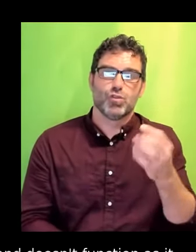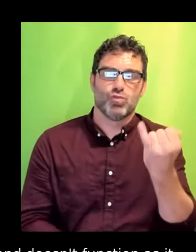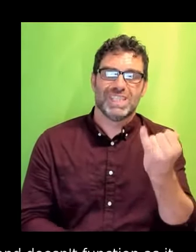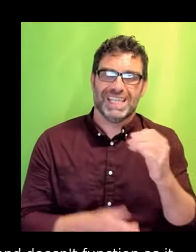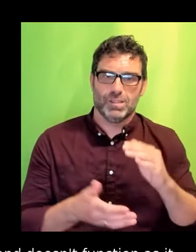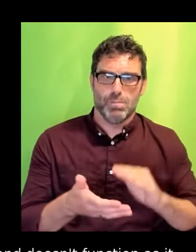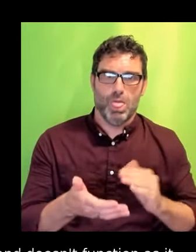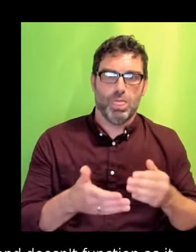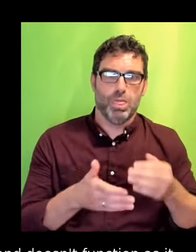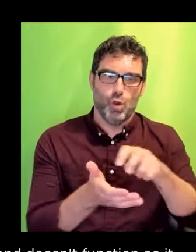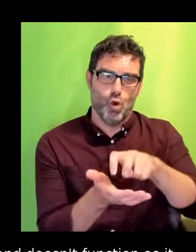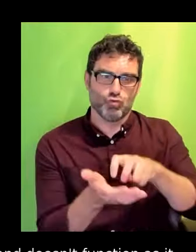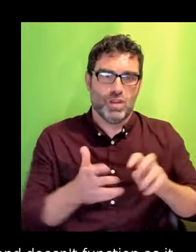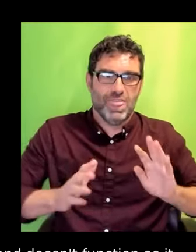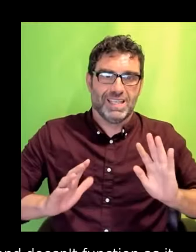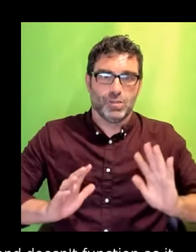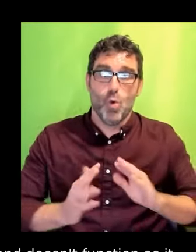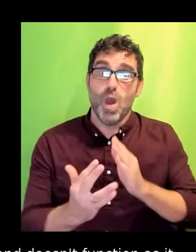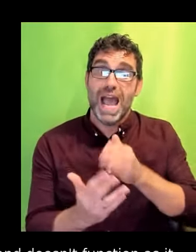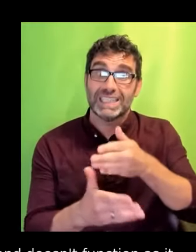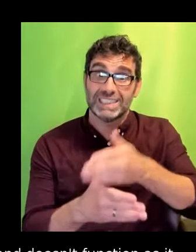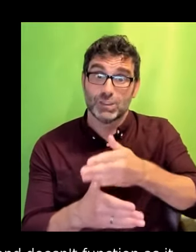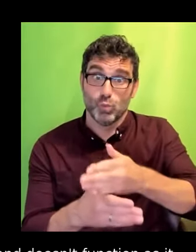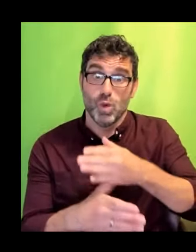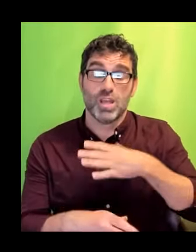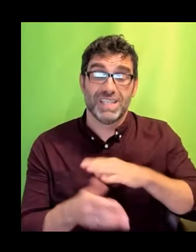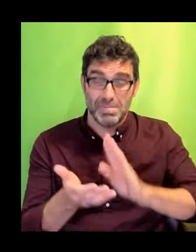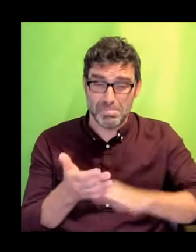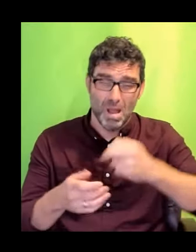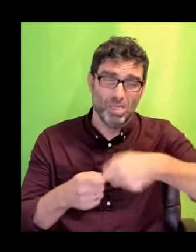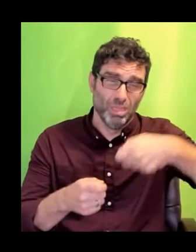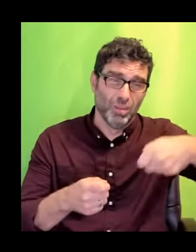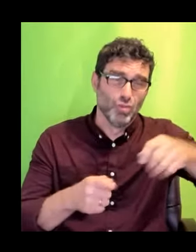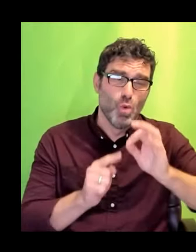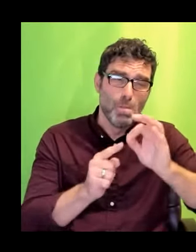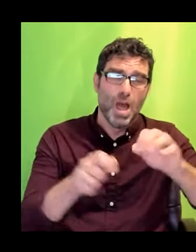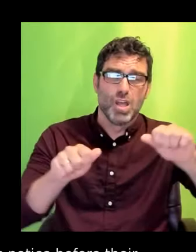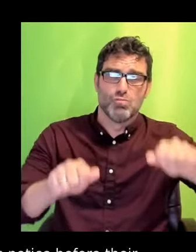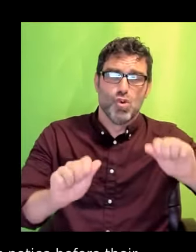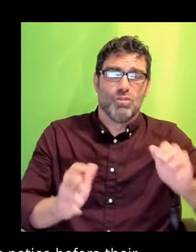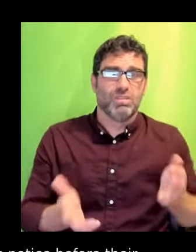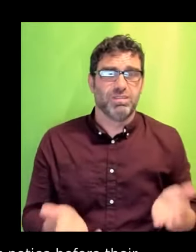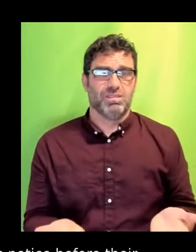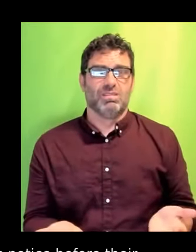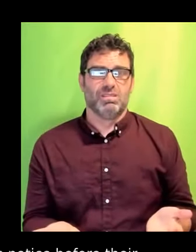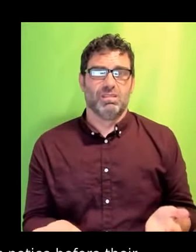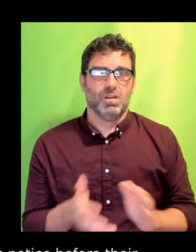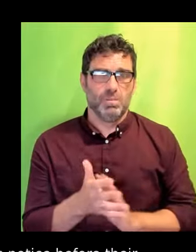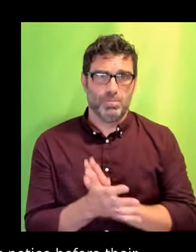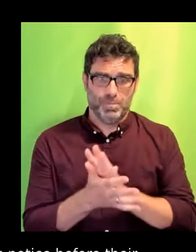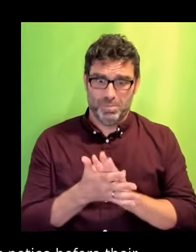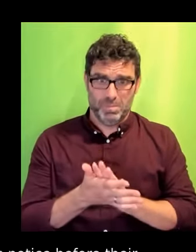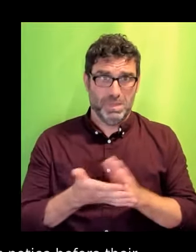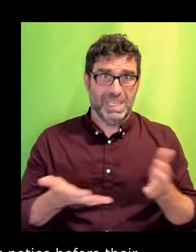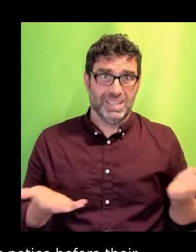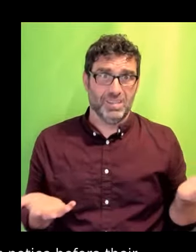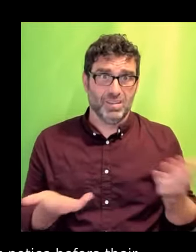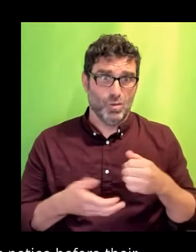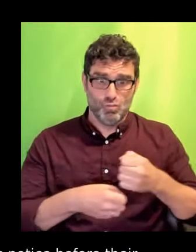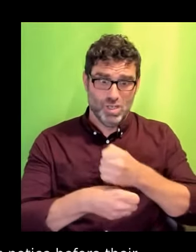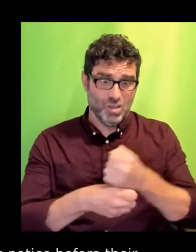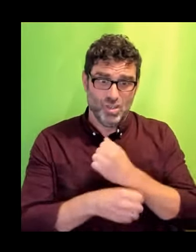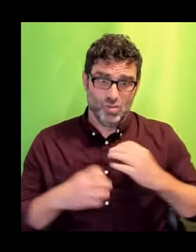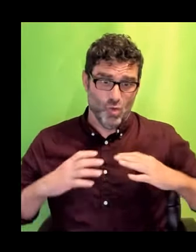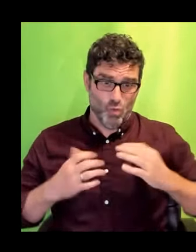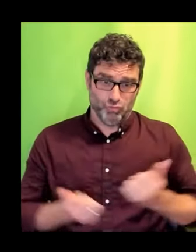Access to work takes months to apply for and get approved by which time the production is already wrapped, is in post and that individual has missed their